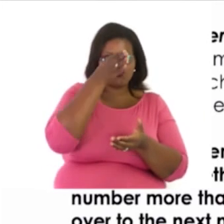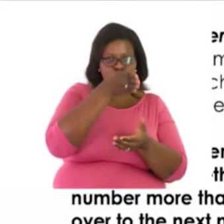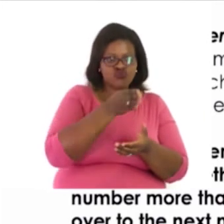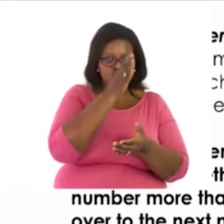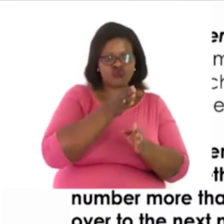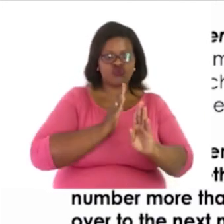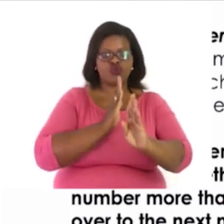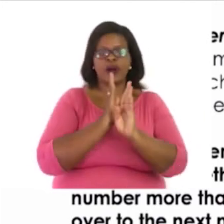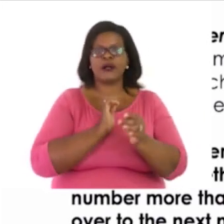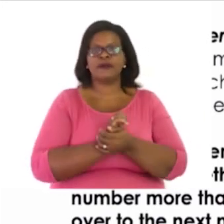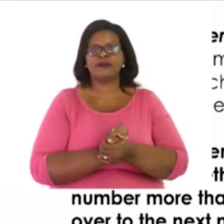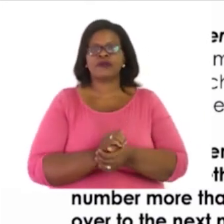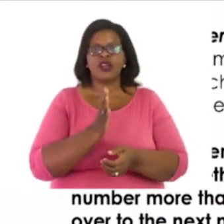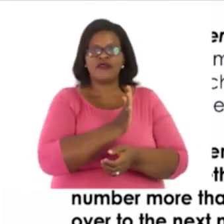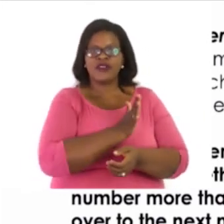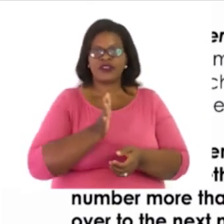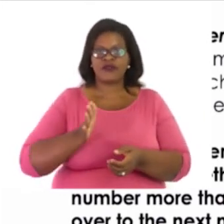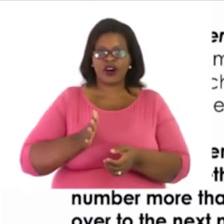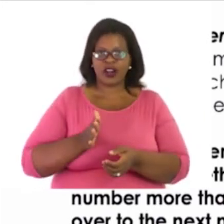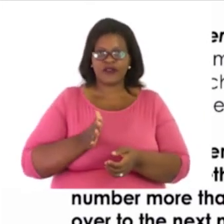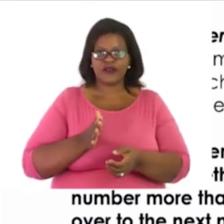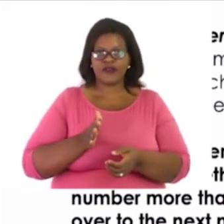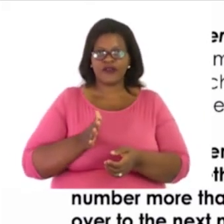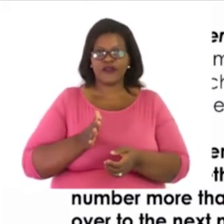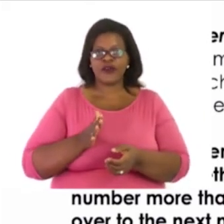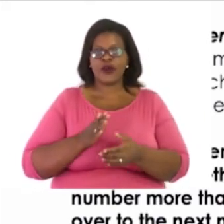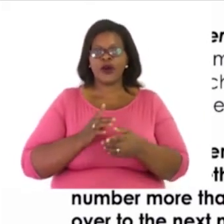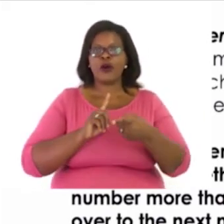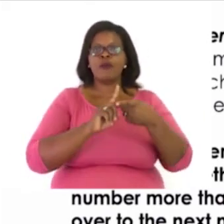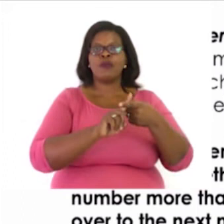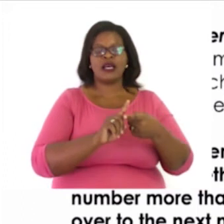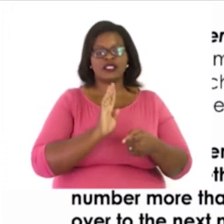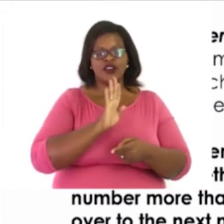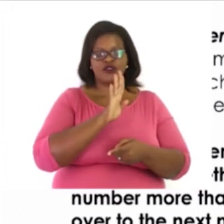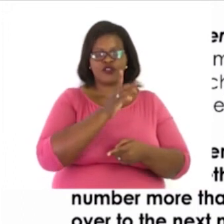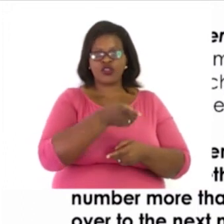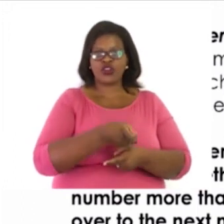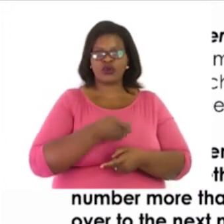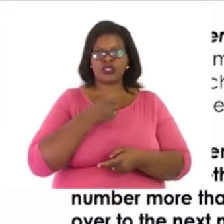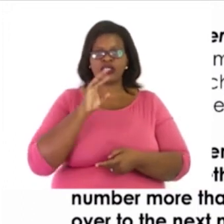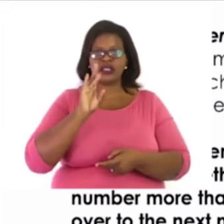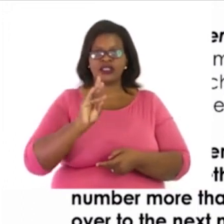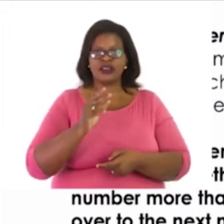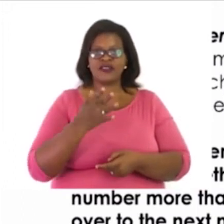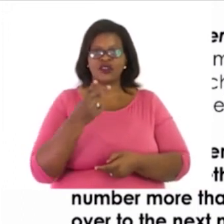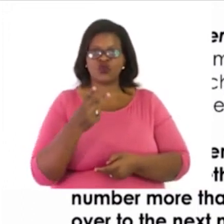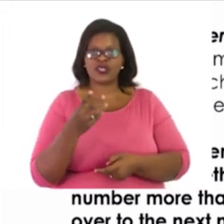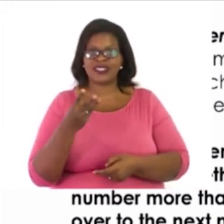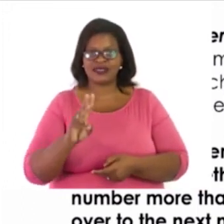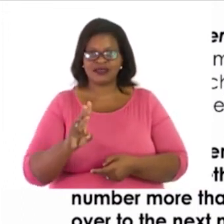Fifty-five plus four thousand seven hundred and twenty-six. Plus